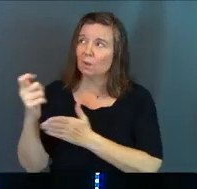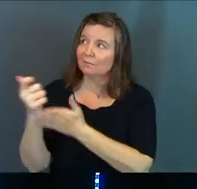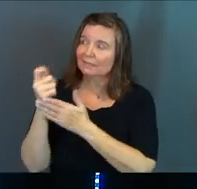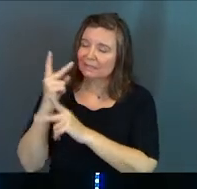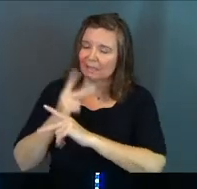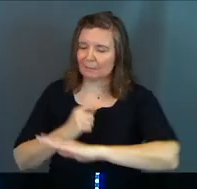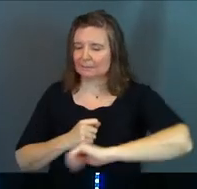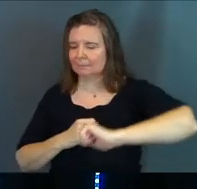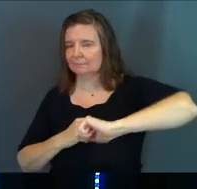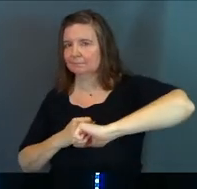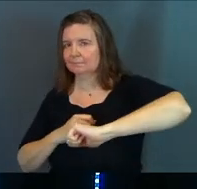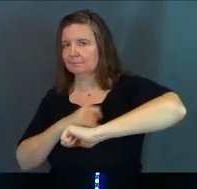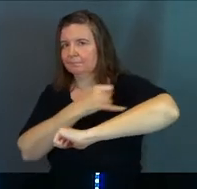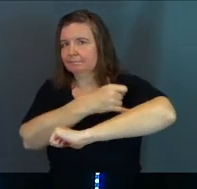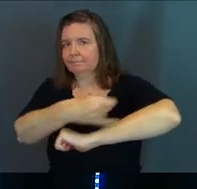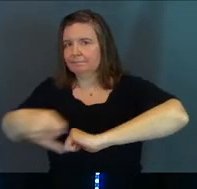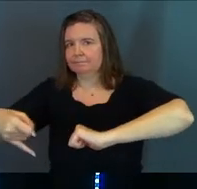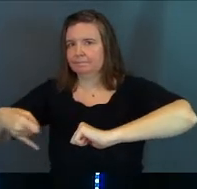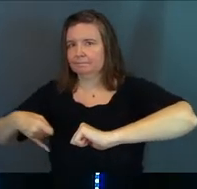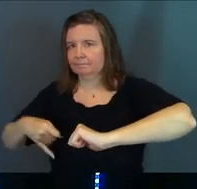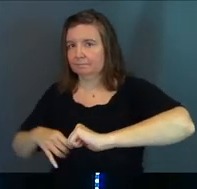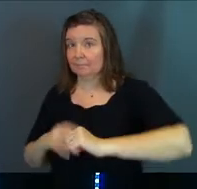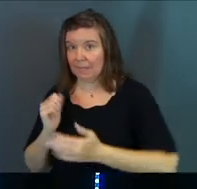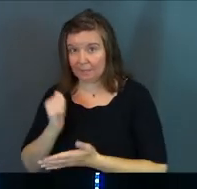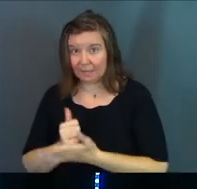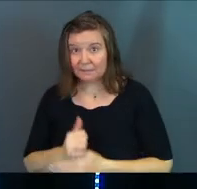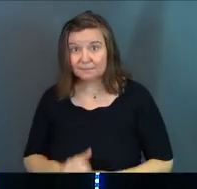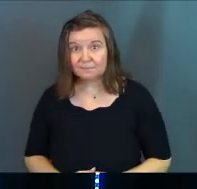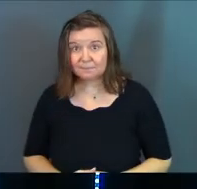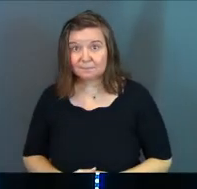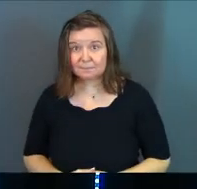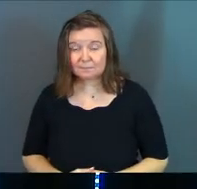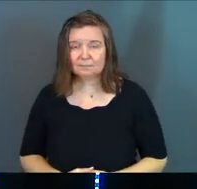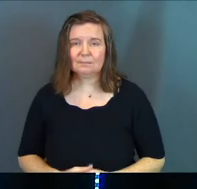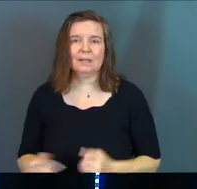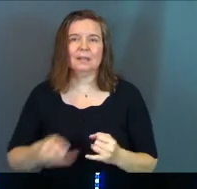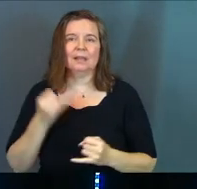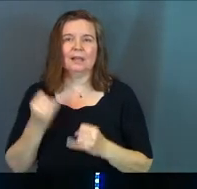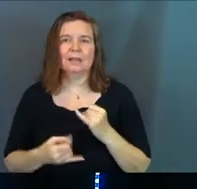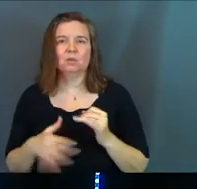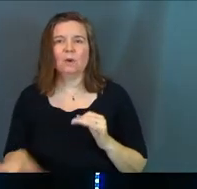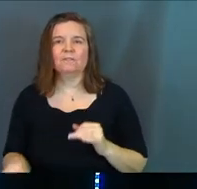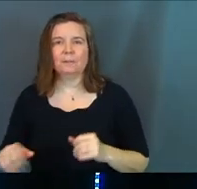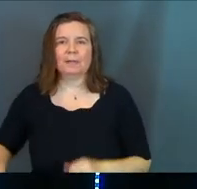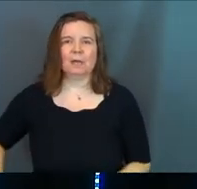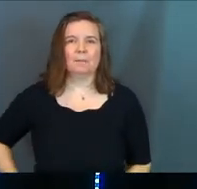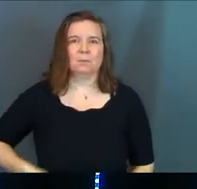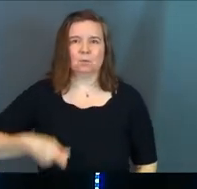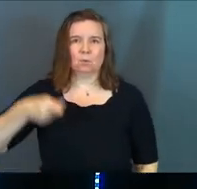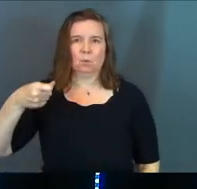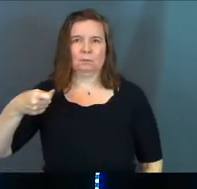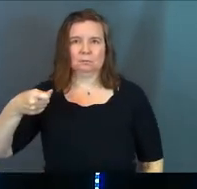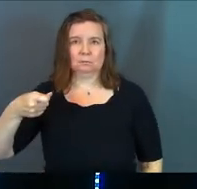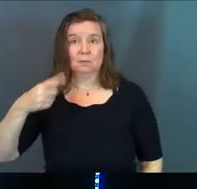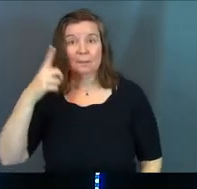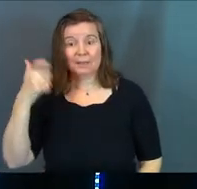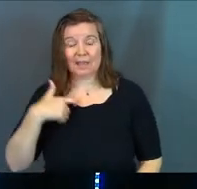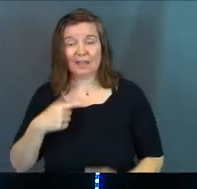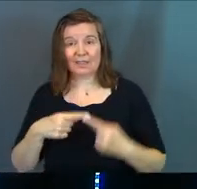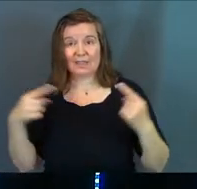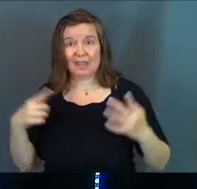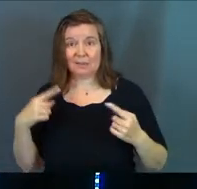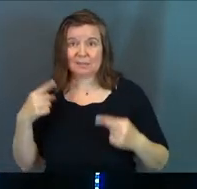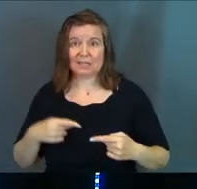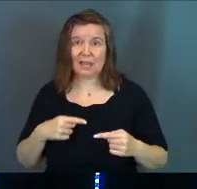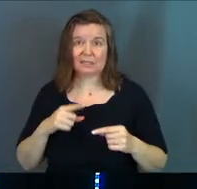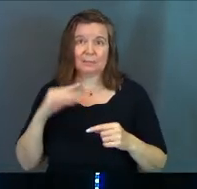you've got to keep me away from that line. Amen? And then lastly, you've to pick up the sword. Because the enemy is